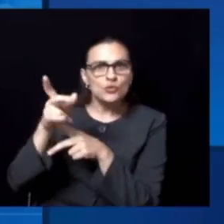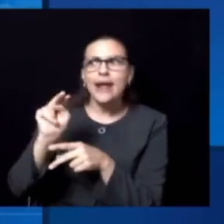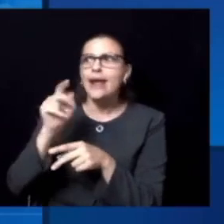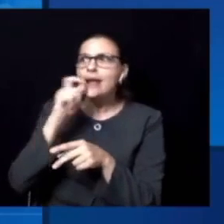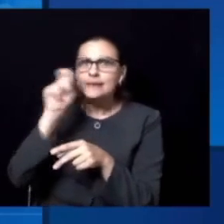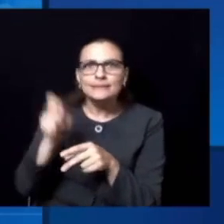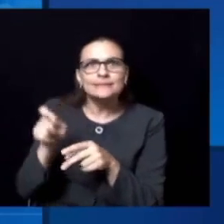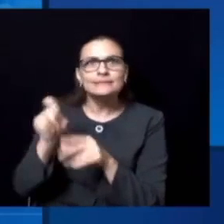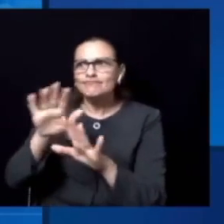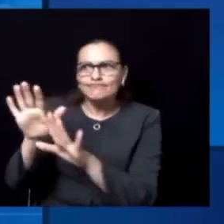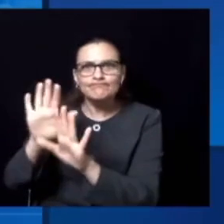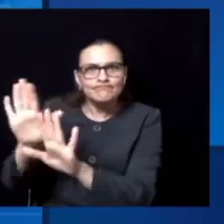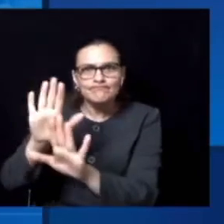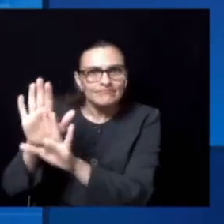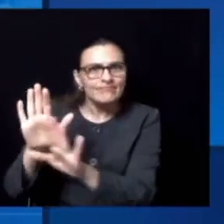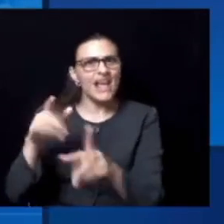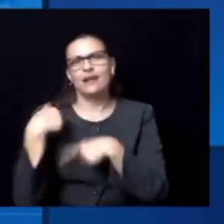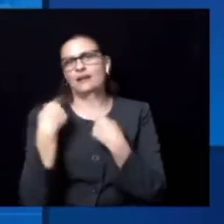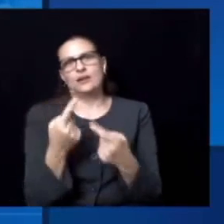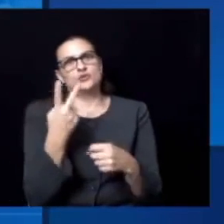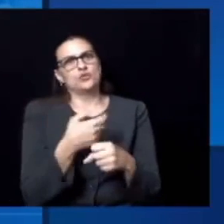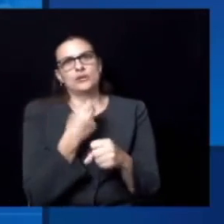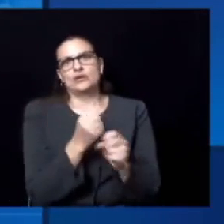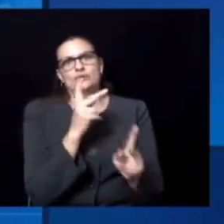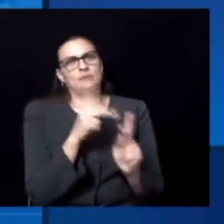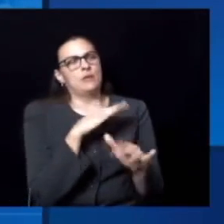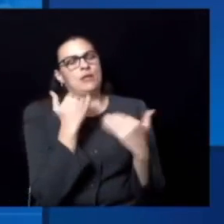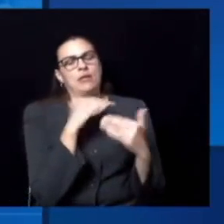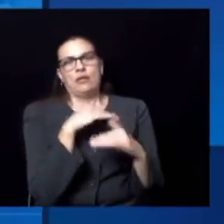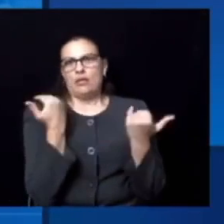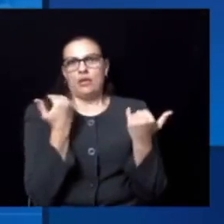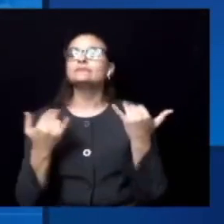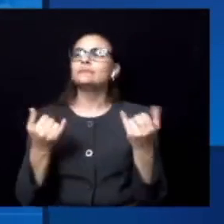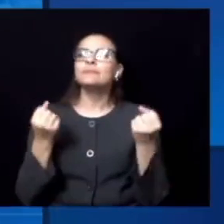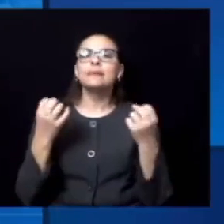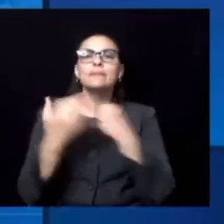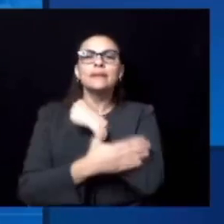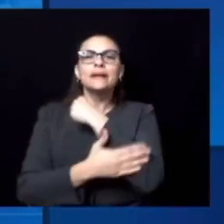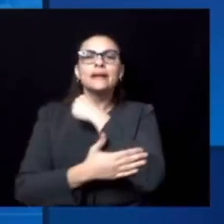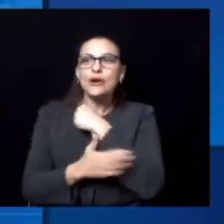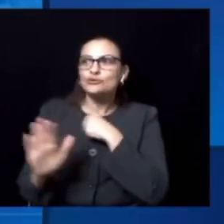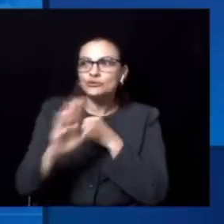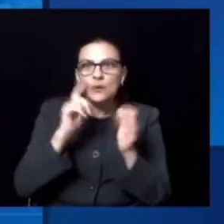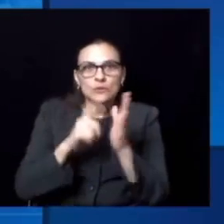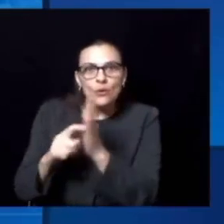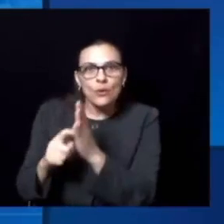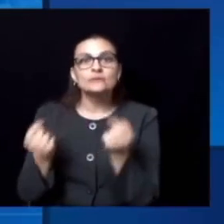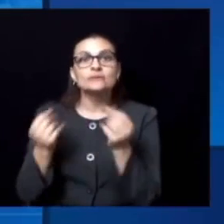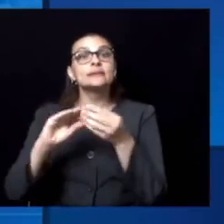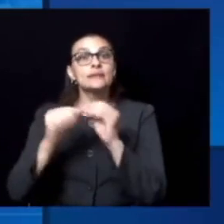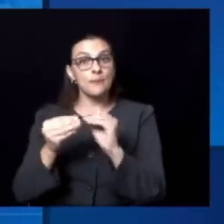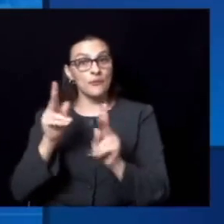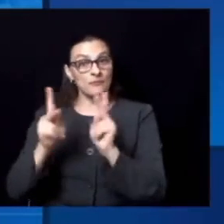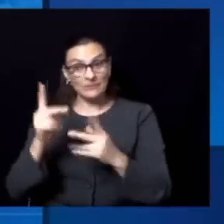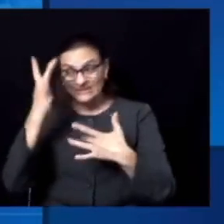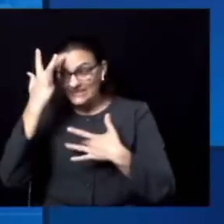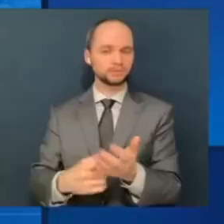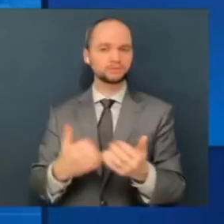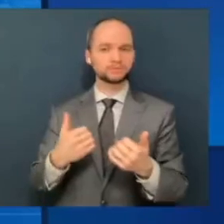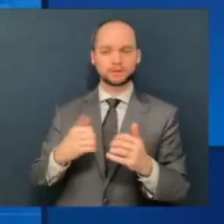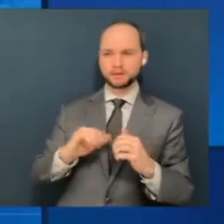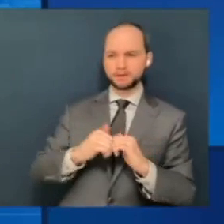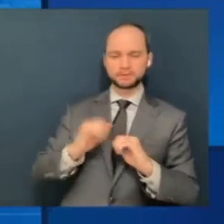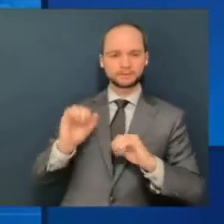But the dire reality is the pandemic is not over. But the pandemic is not over.